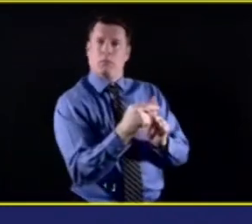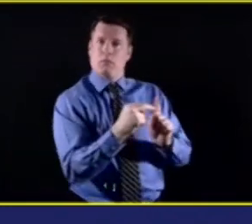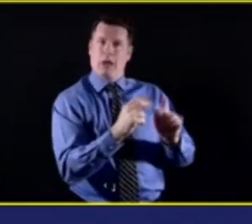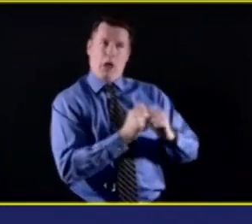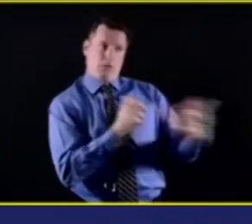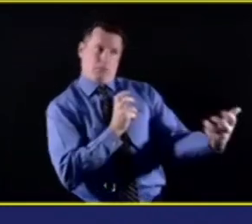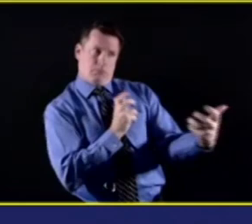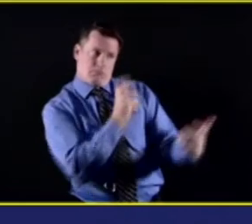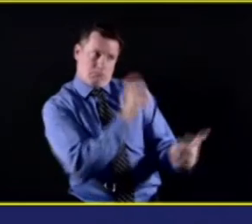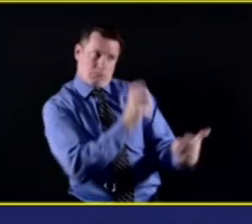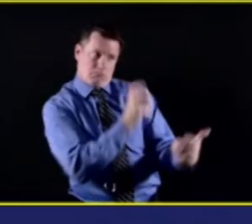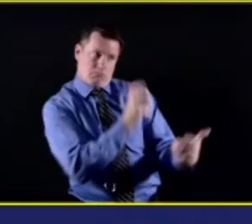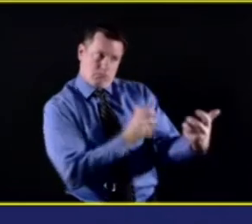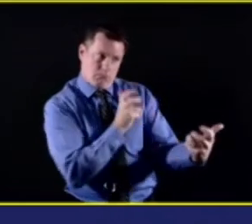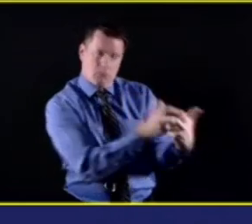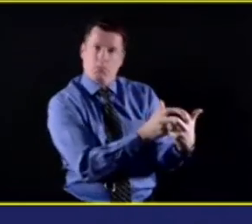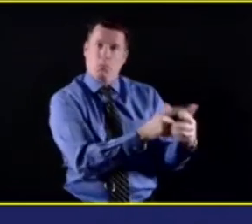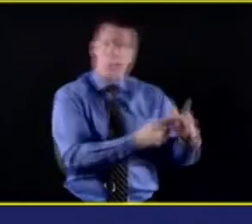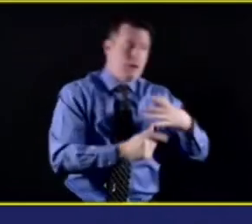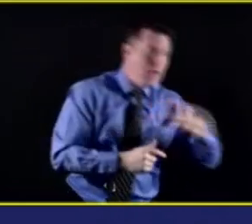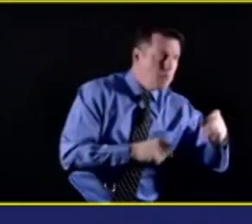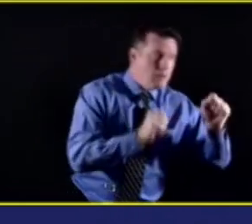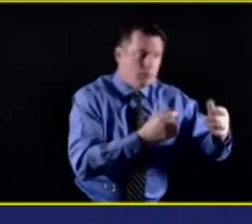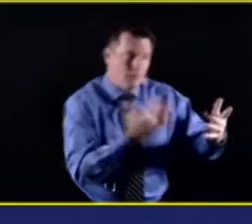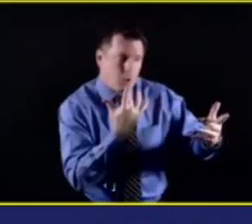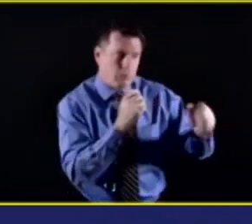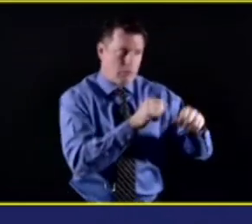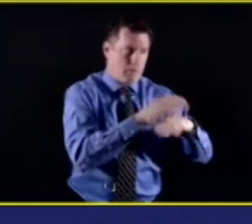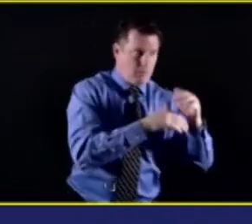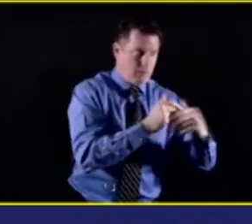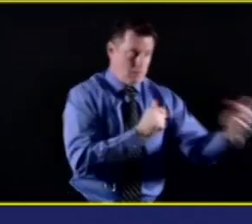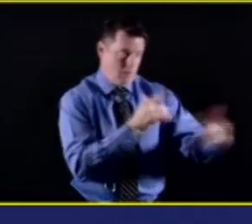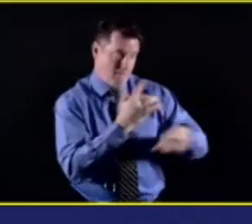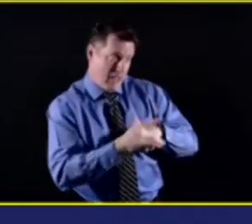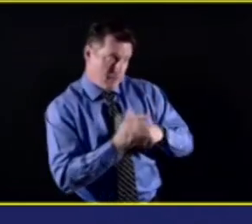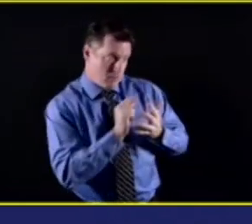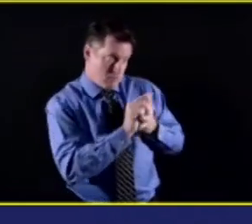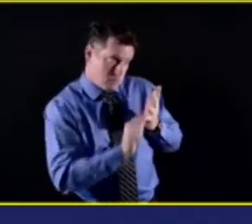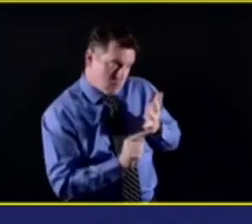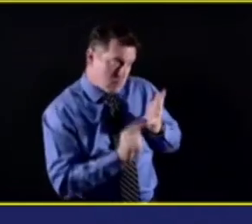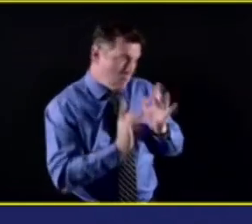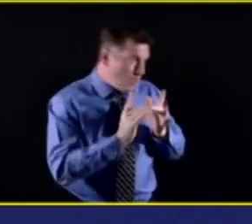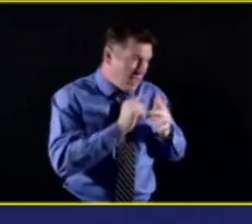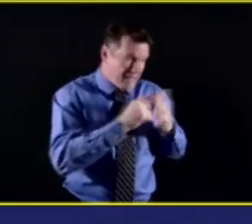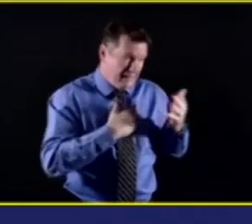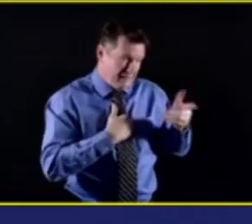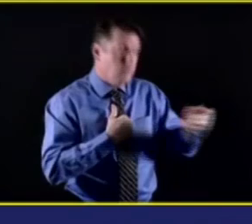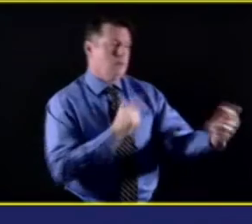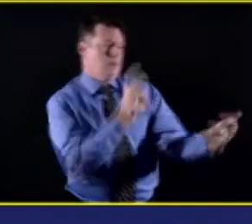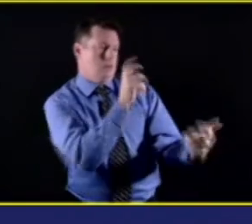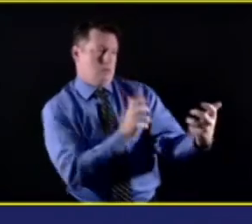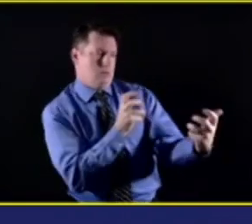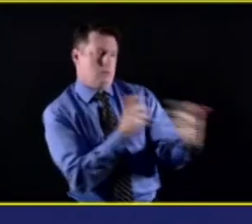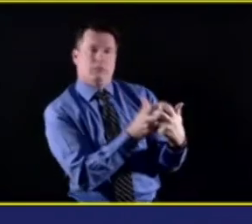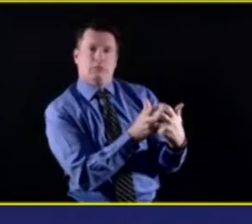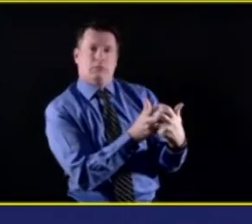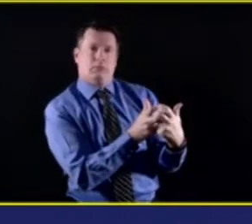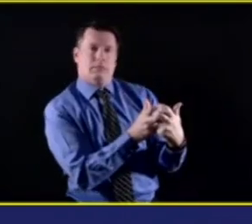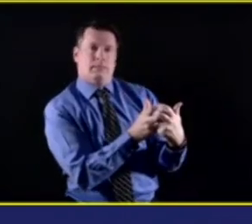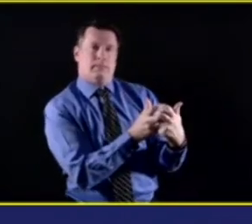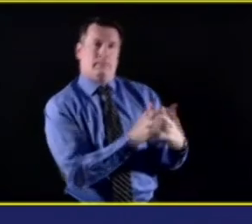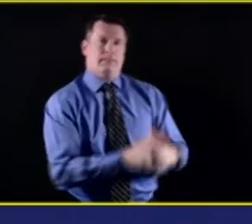what's going to be helpful in connecting with people providing services, things that we need to consider when we're providing services, right?